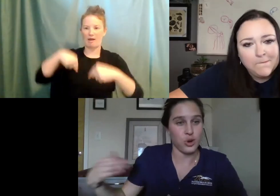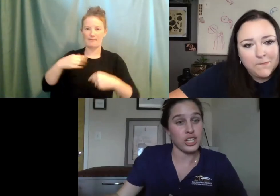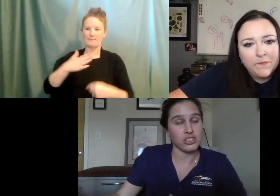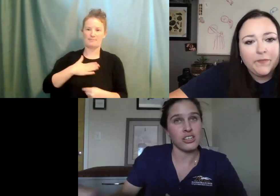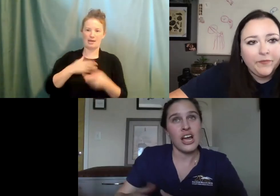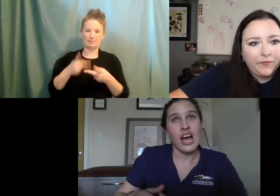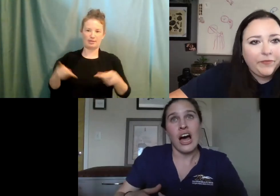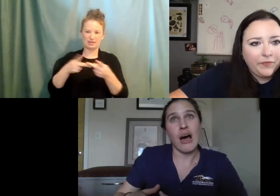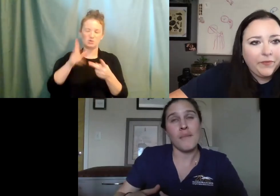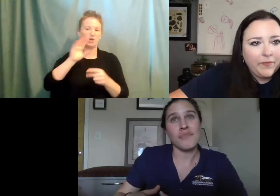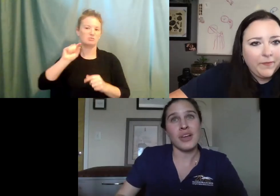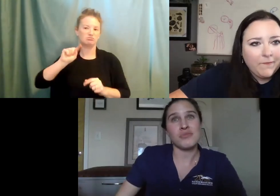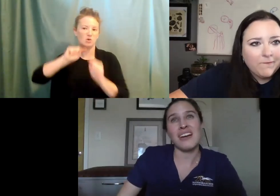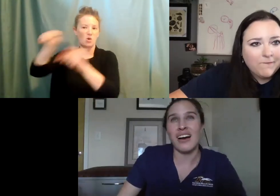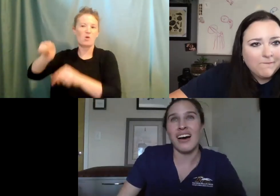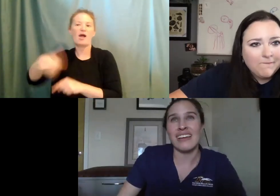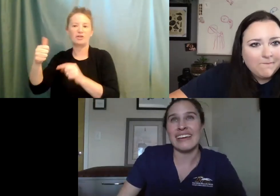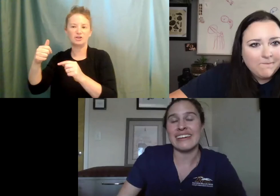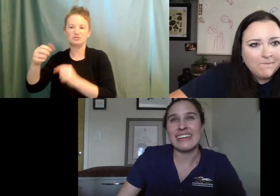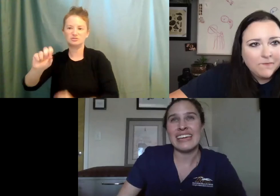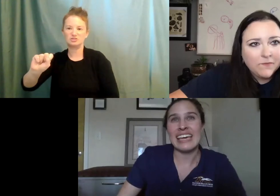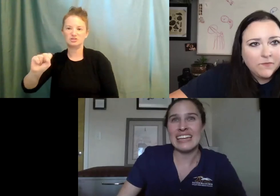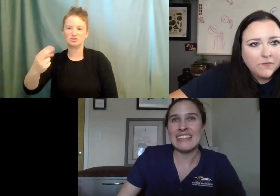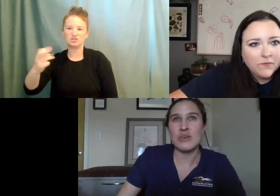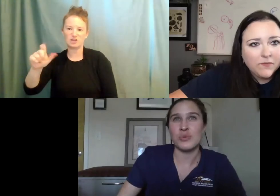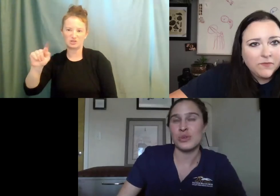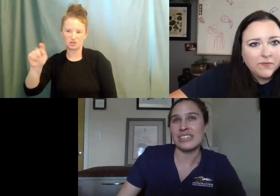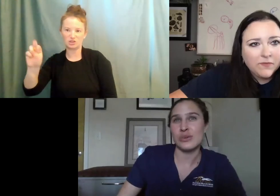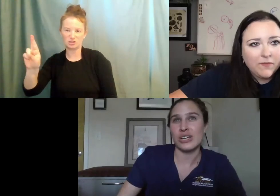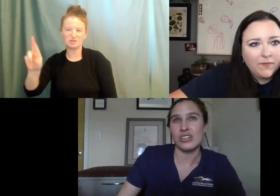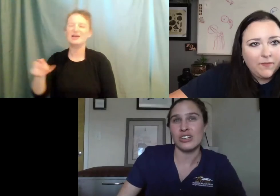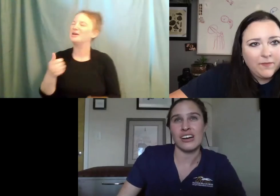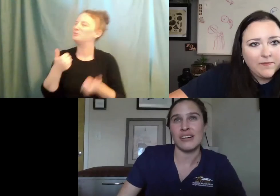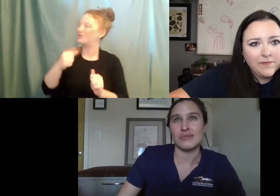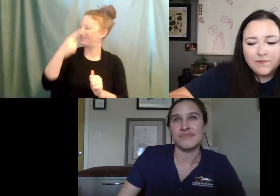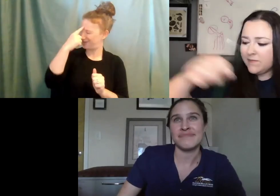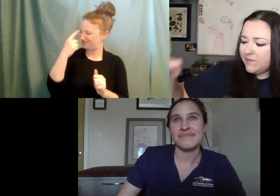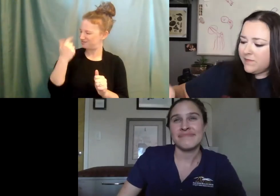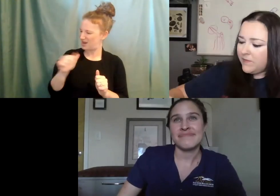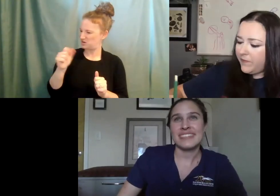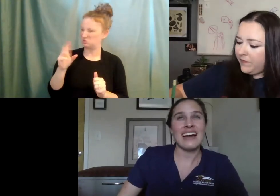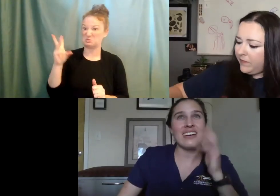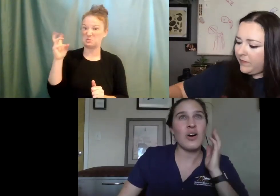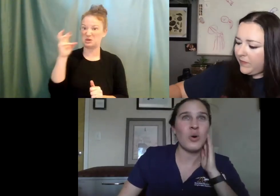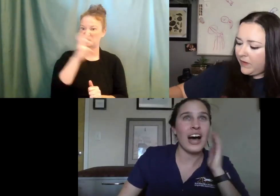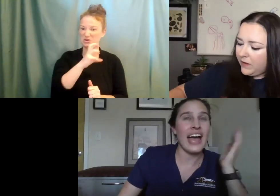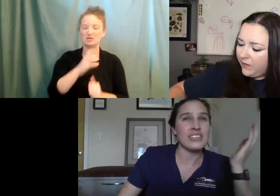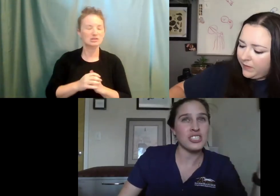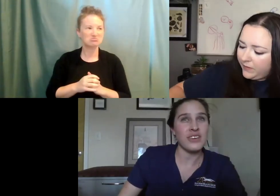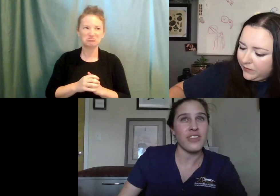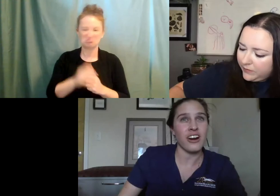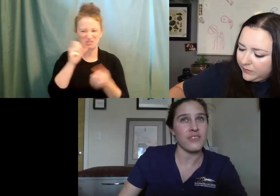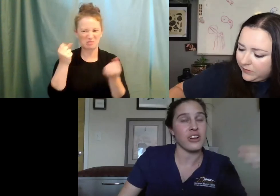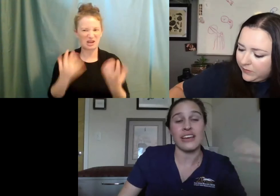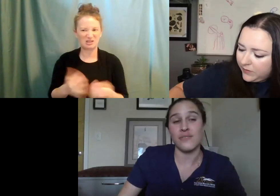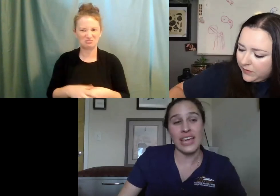shelter. Um, trying to think if we got like anything really weird. Um, not a whole lot. And especially